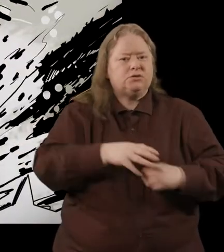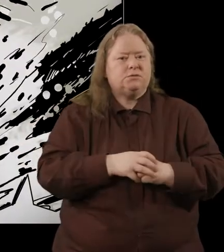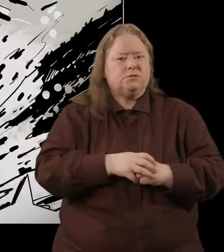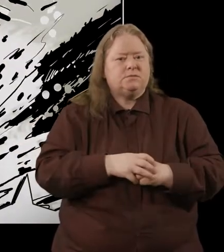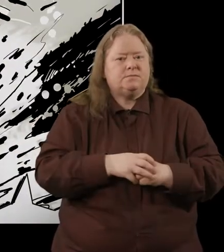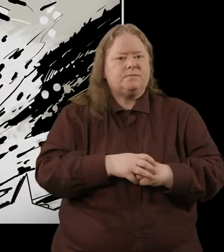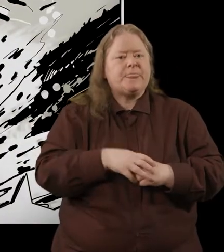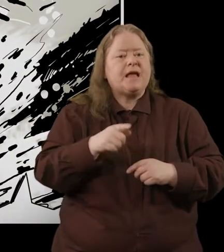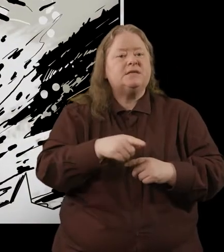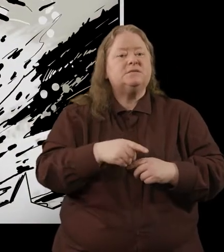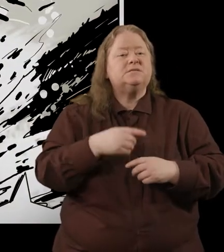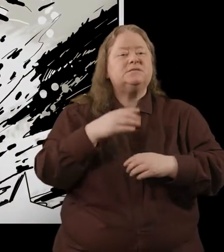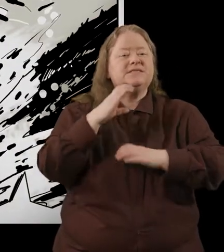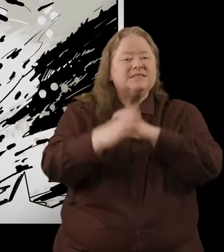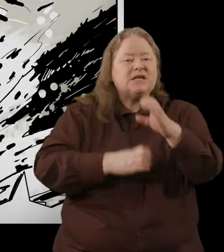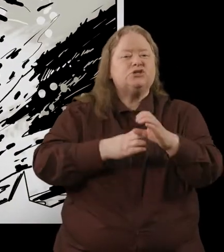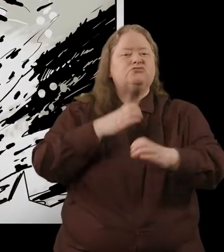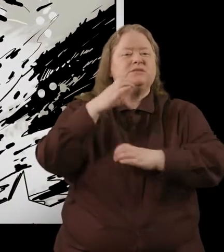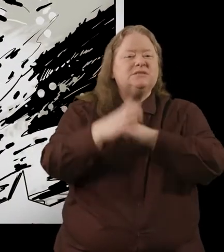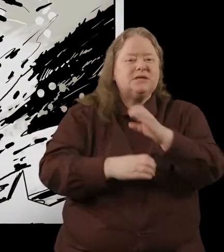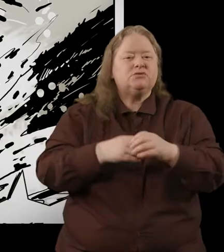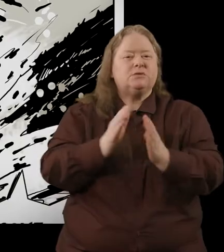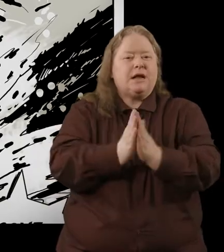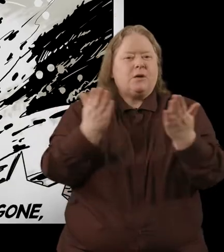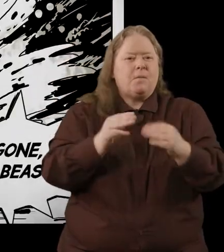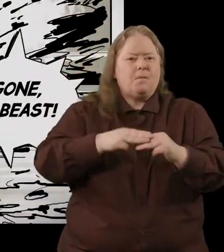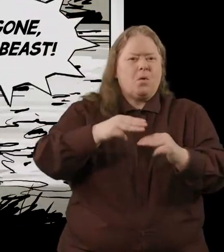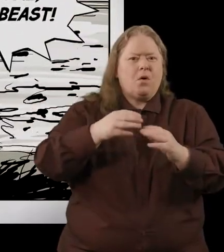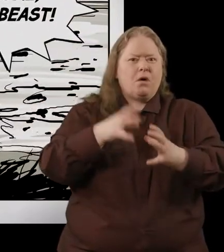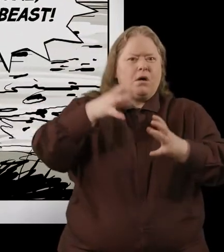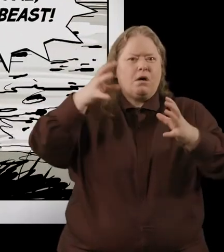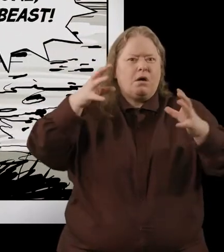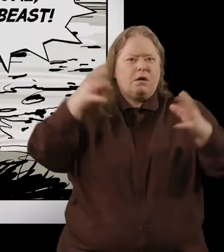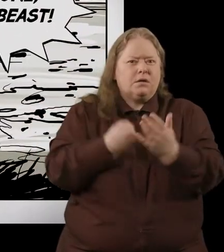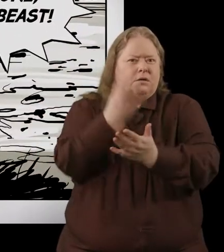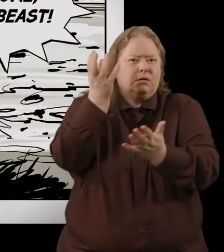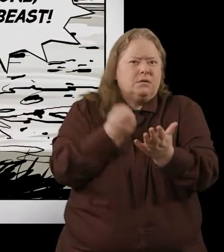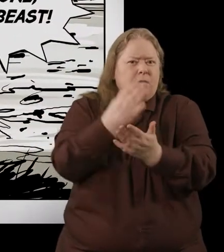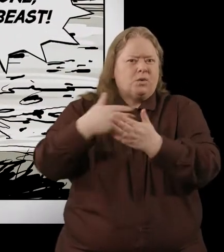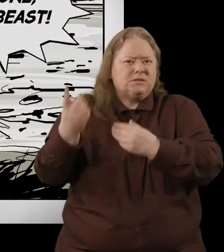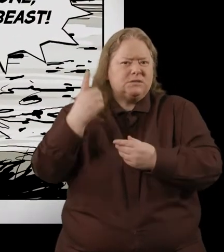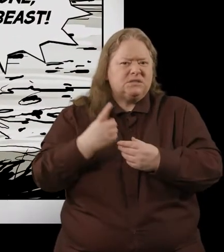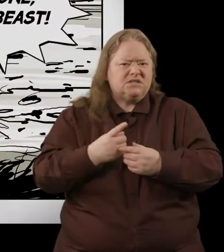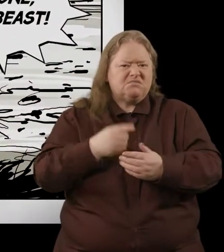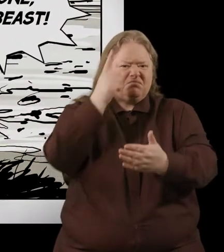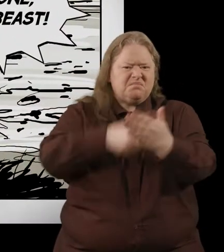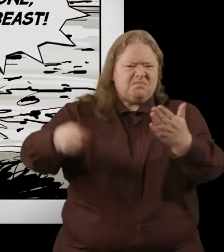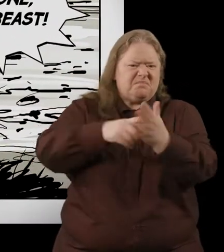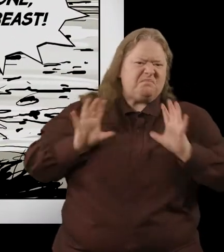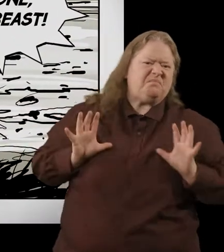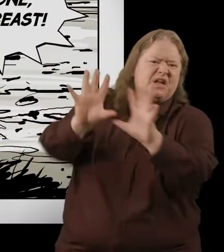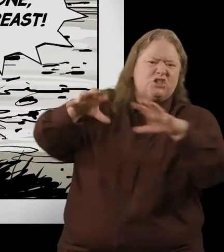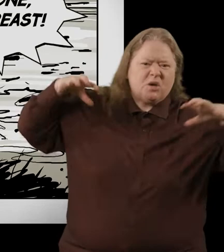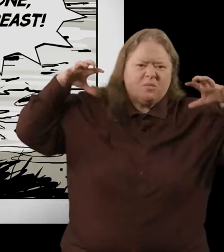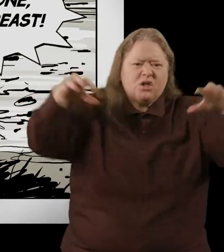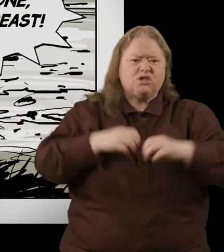As the centuries passed, the annals had more and more elaborate tales of what he did, banishing monsters, carrying hot coals without